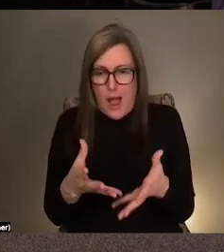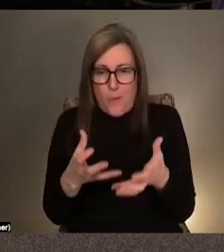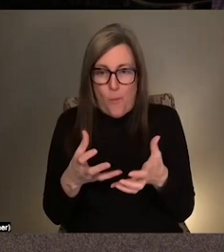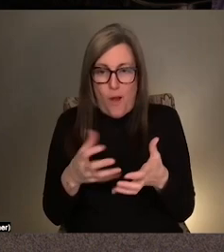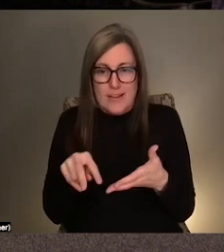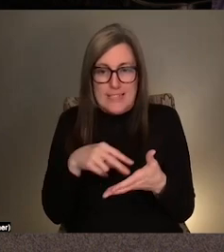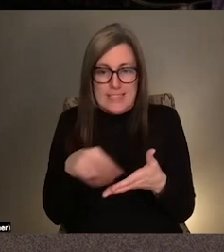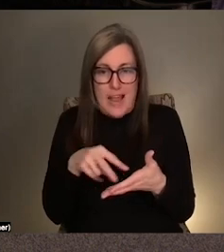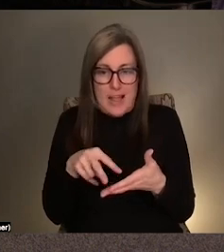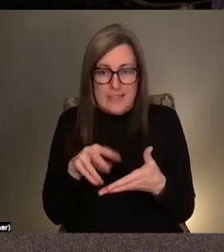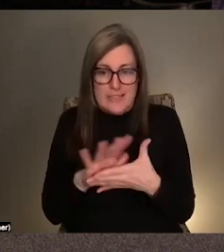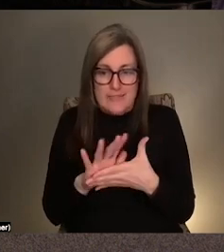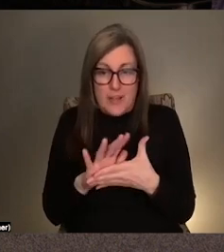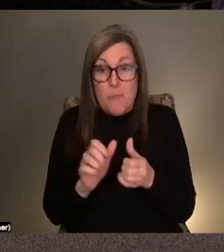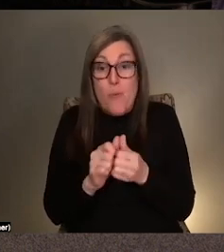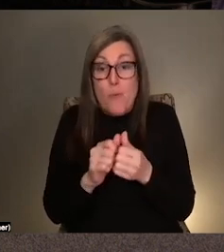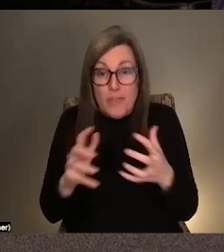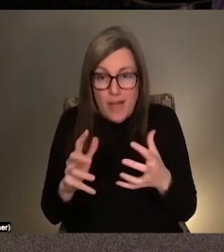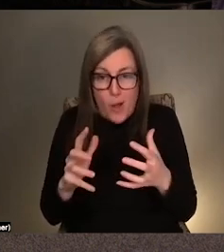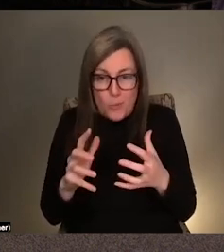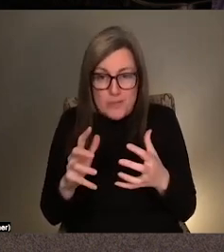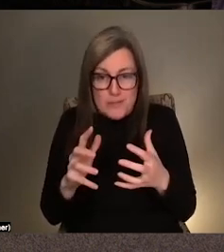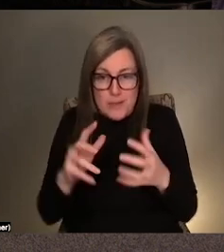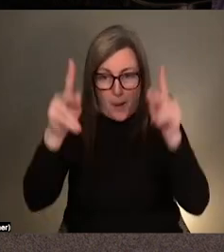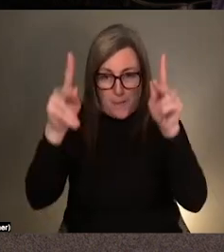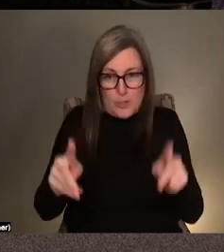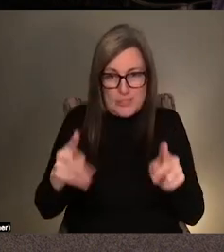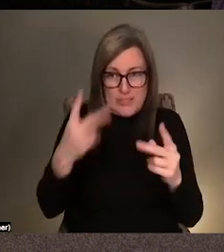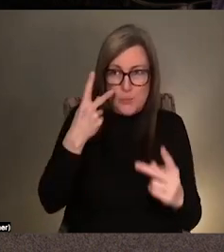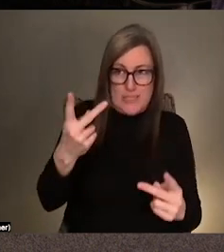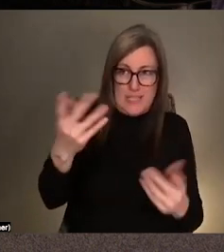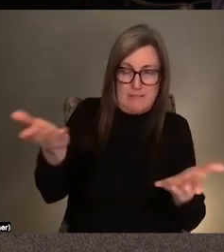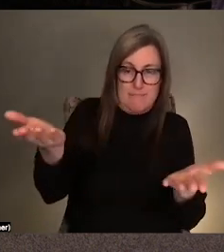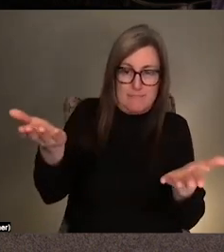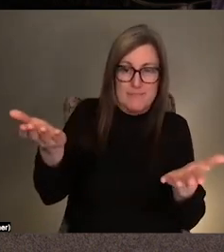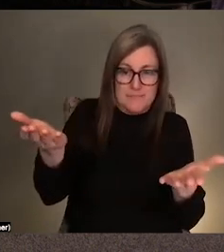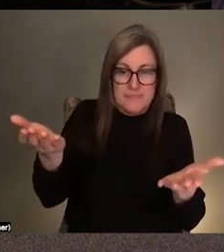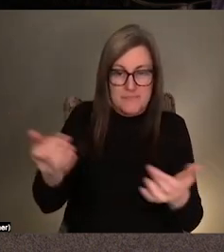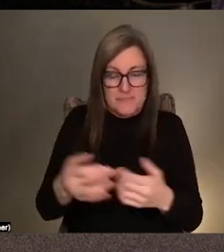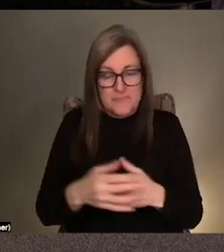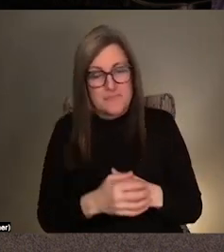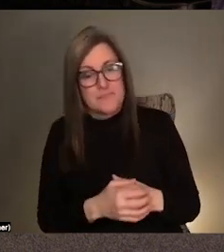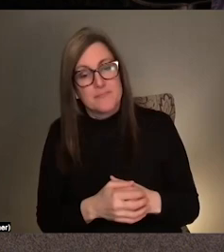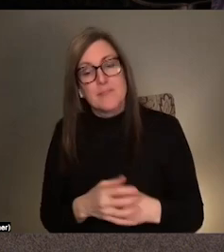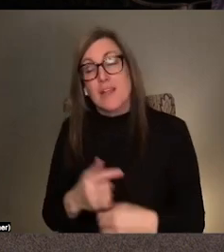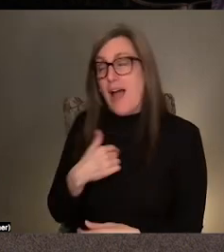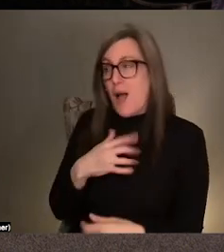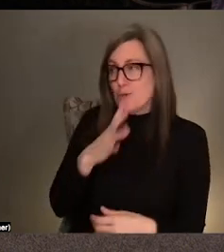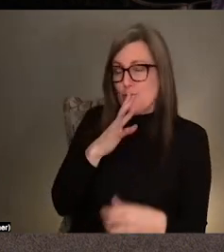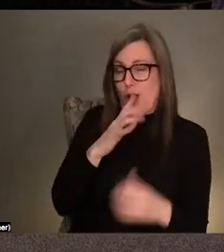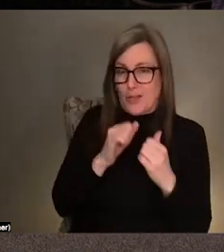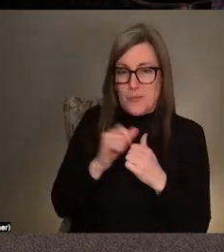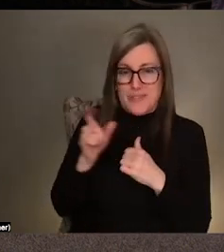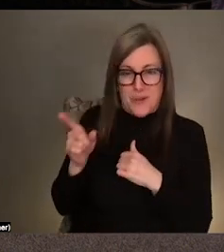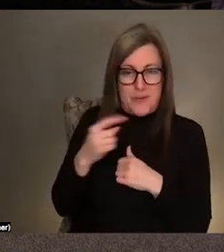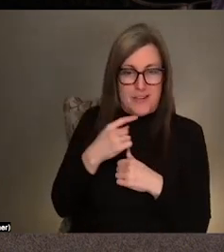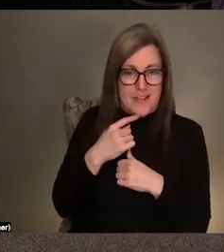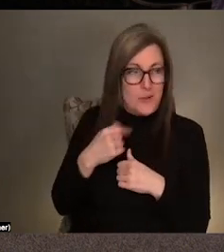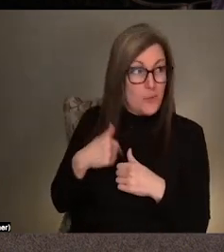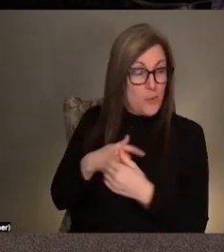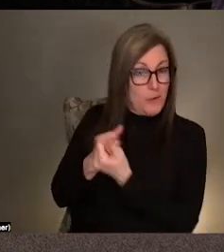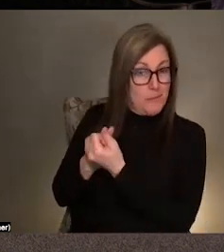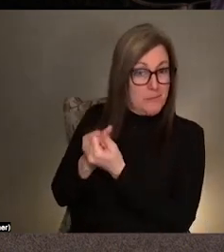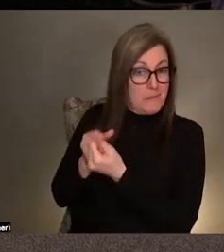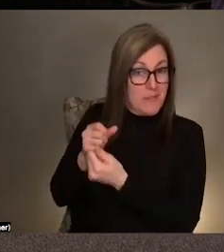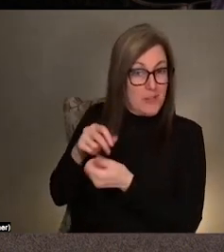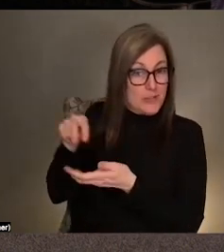without an image. Right. And when we started talking, I would go to colleagues and say, we're co-commissioning a moving image work that we'll never see.